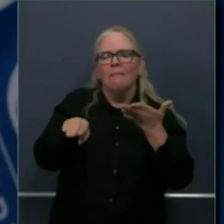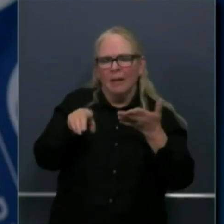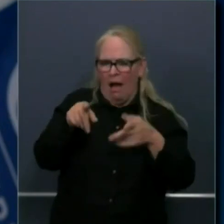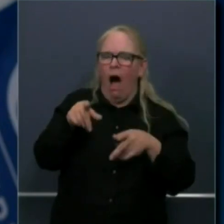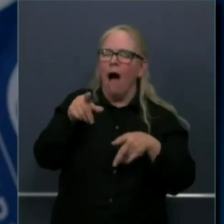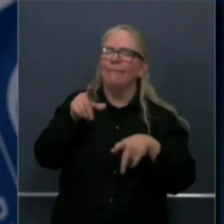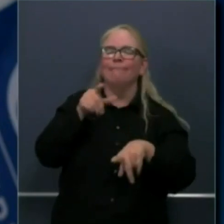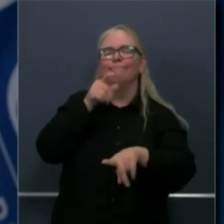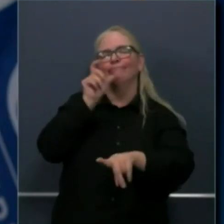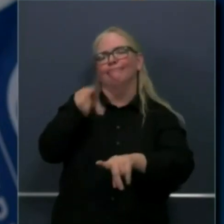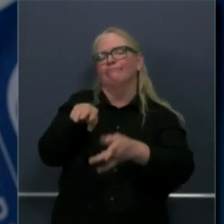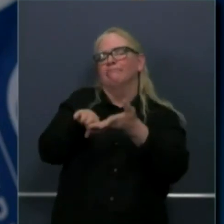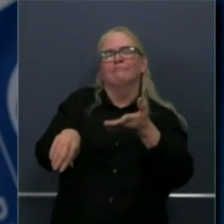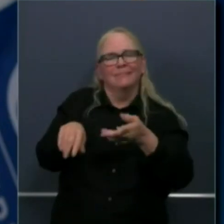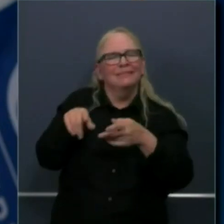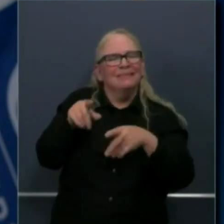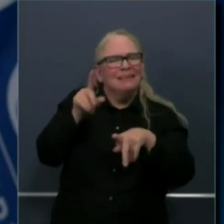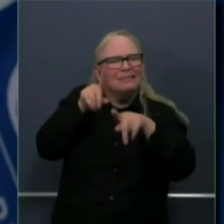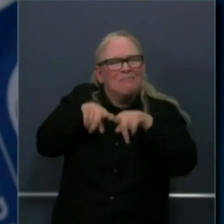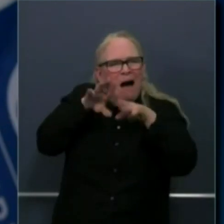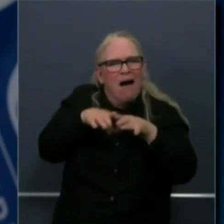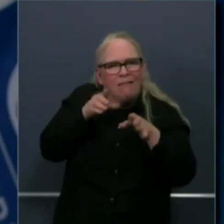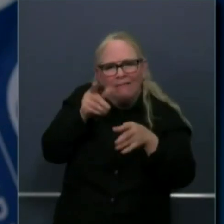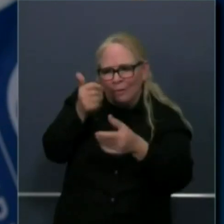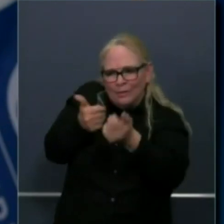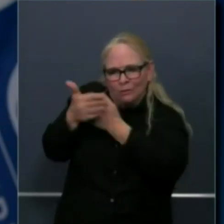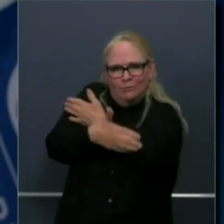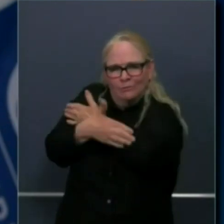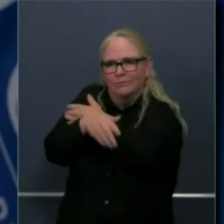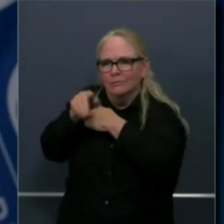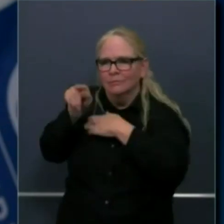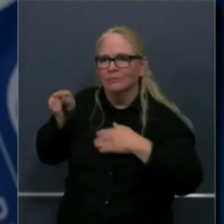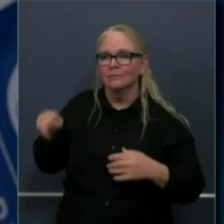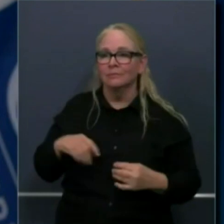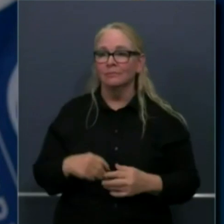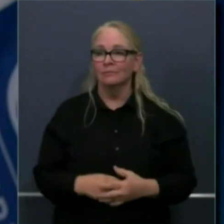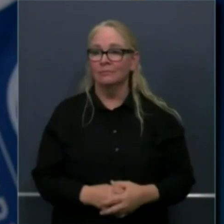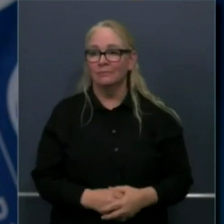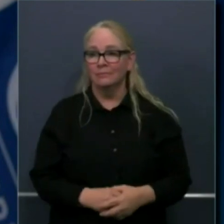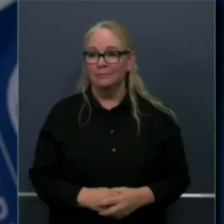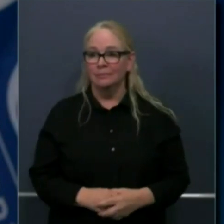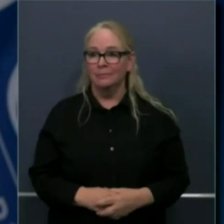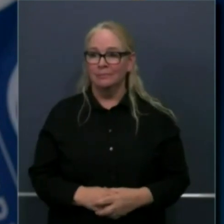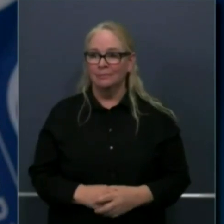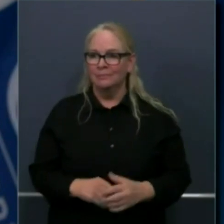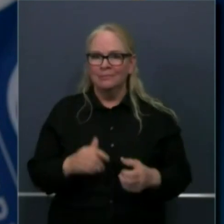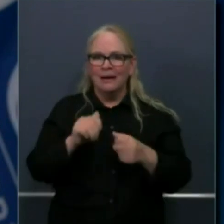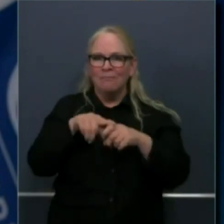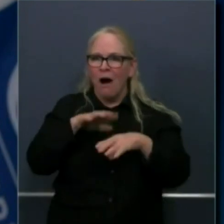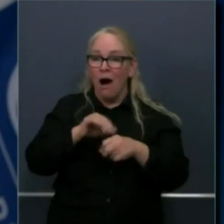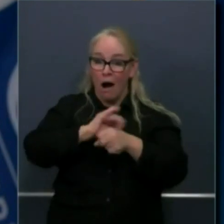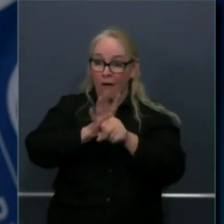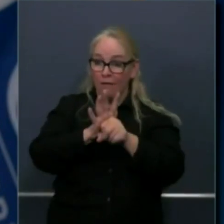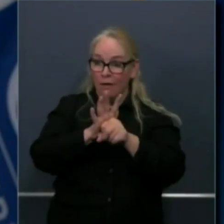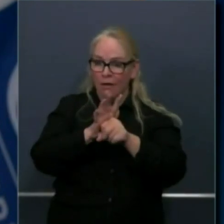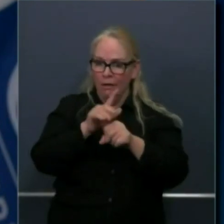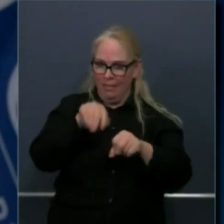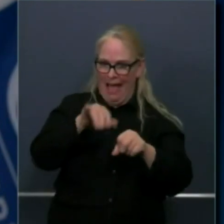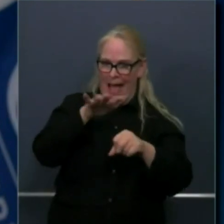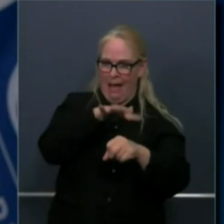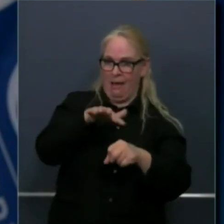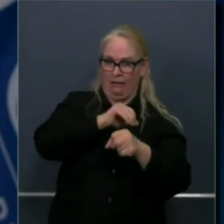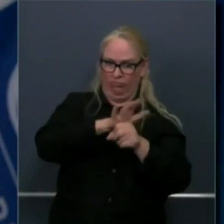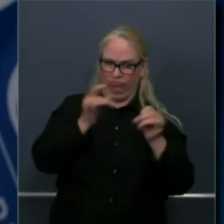as this as COVID-19 continues to evolve in our communities, as we understand more about the movement of disease,